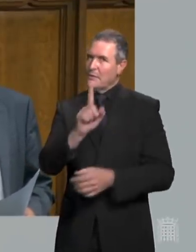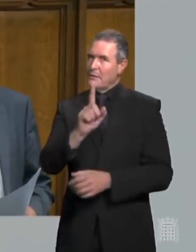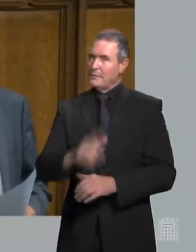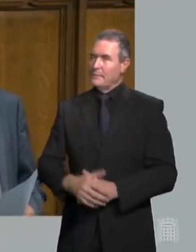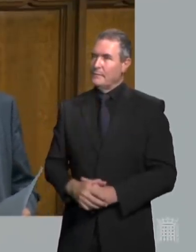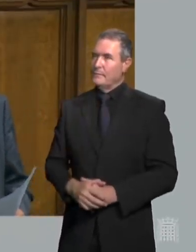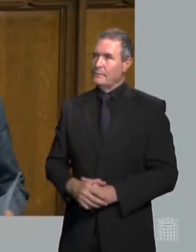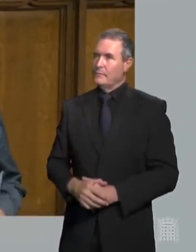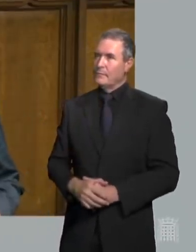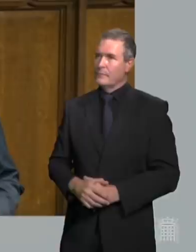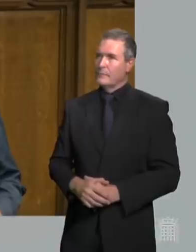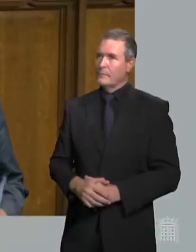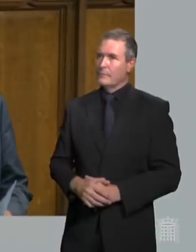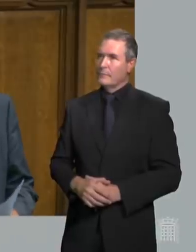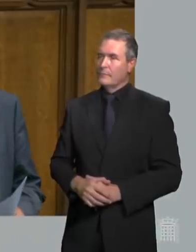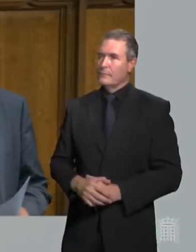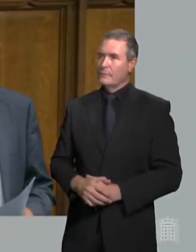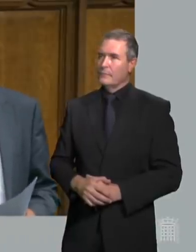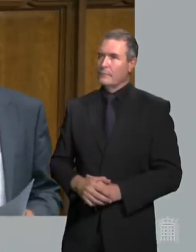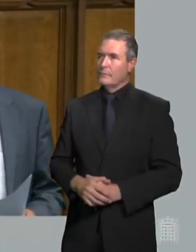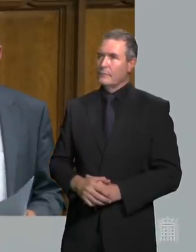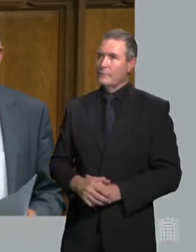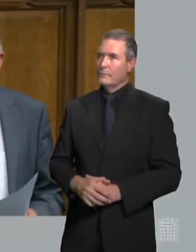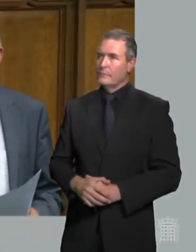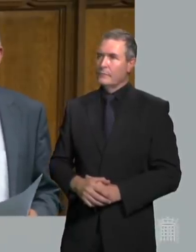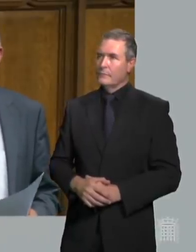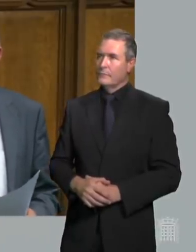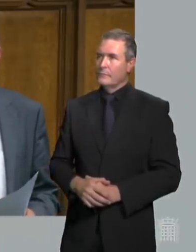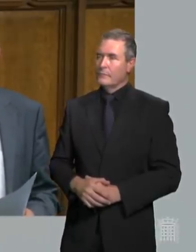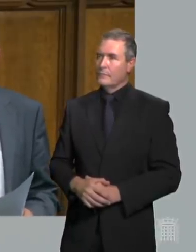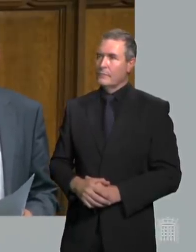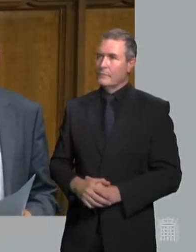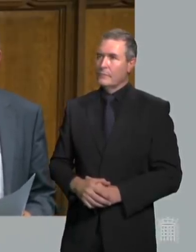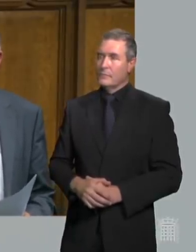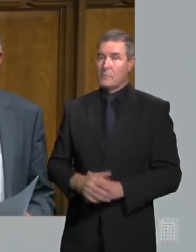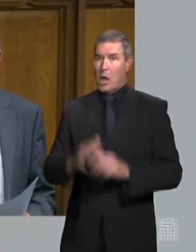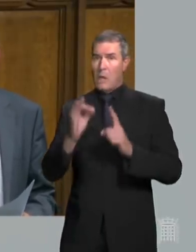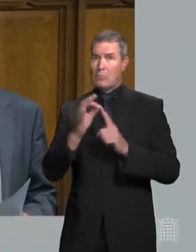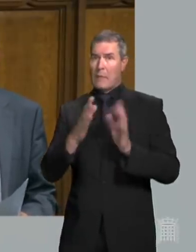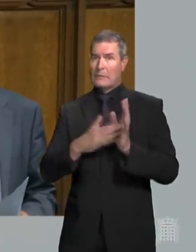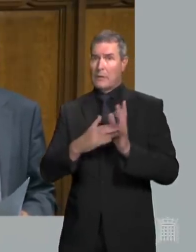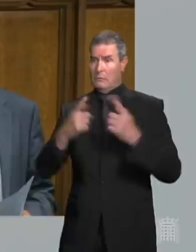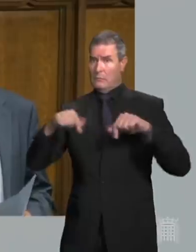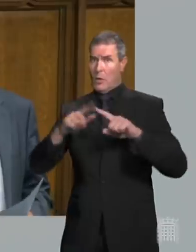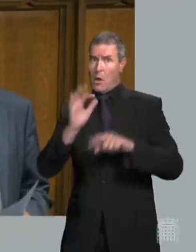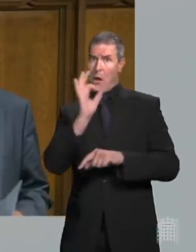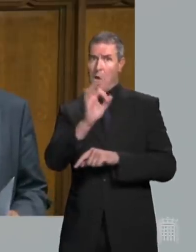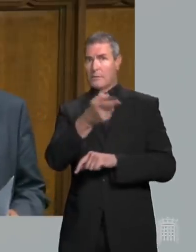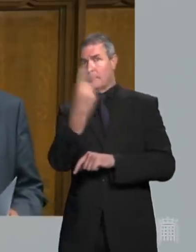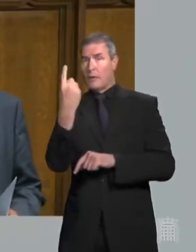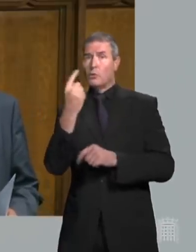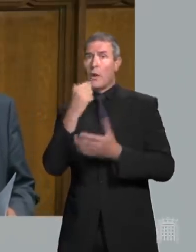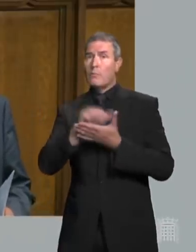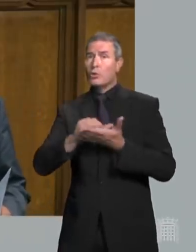and I want to know whether the Prime Minister can be called to apologise for that misleading answer but more importantly